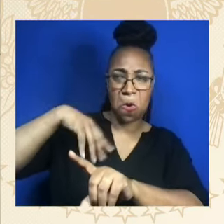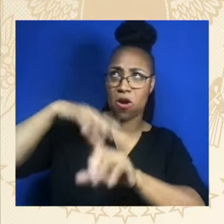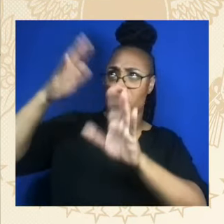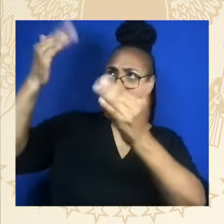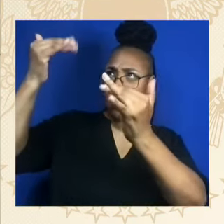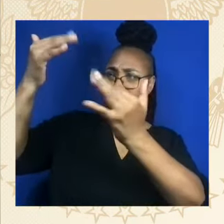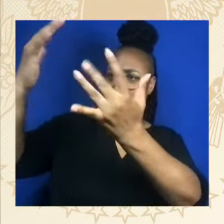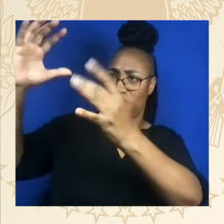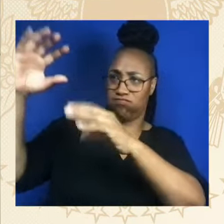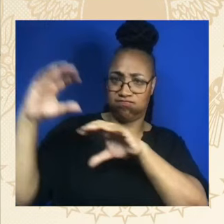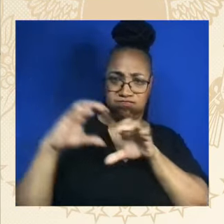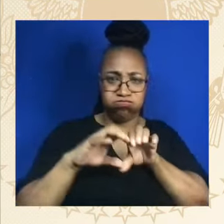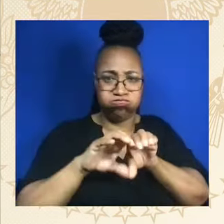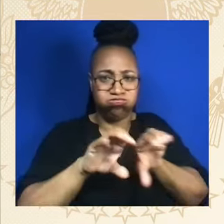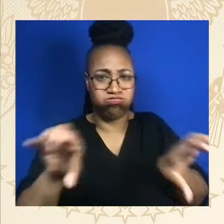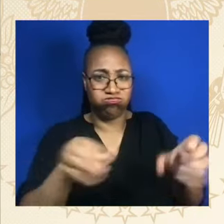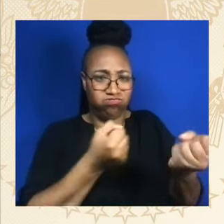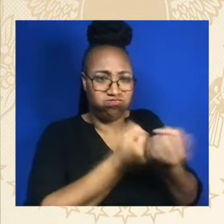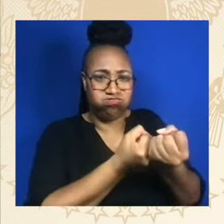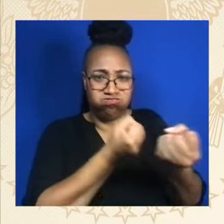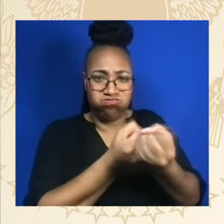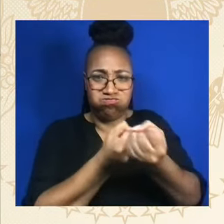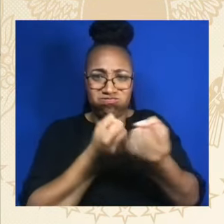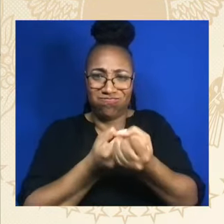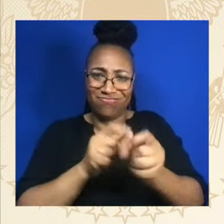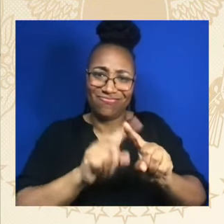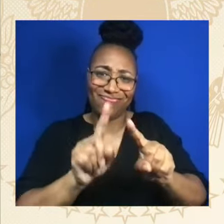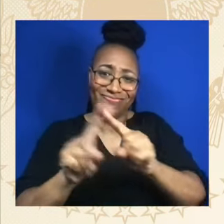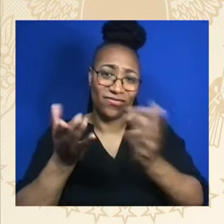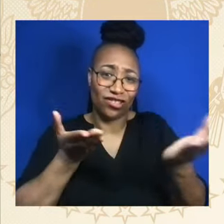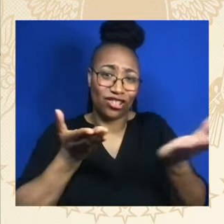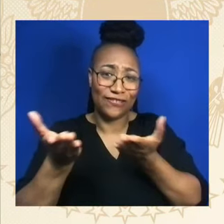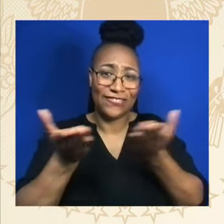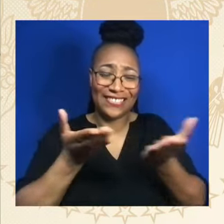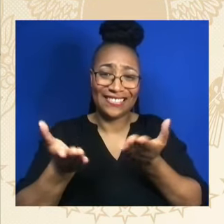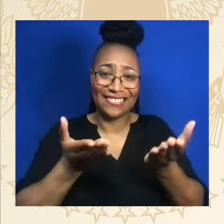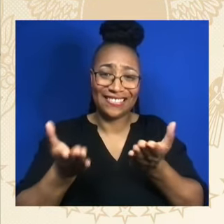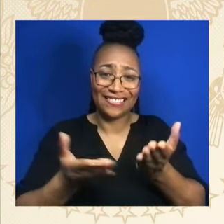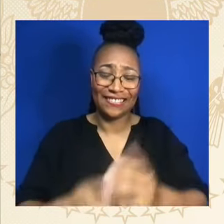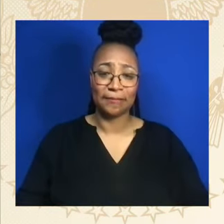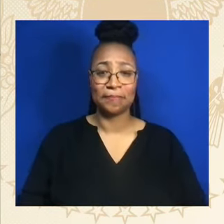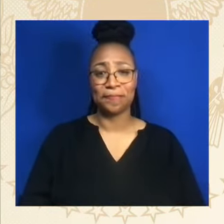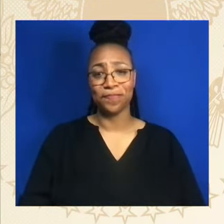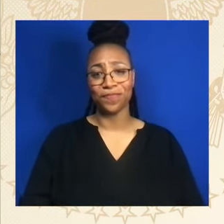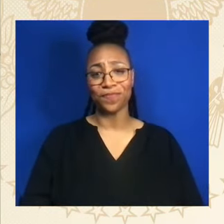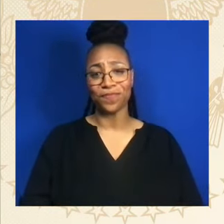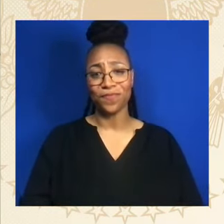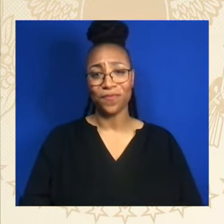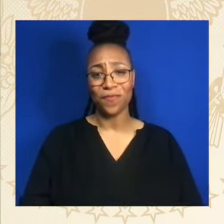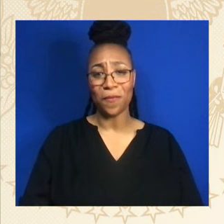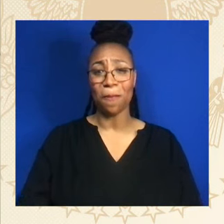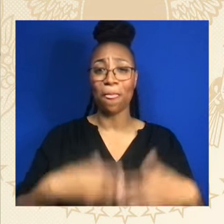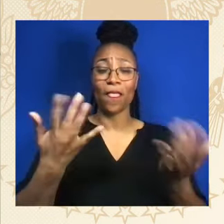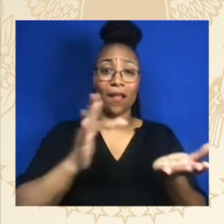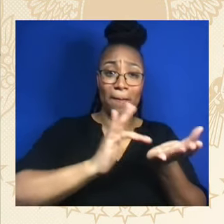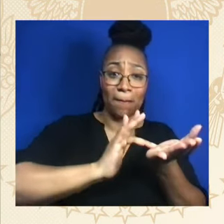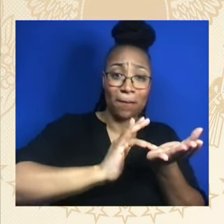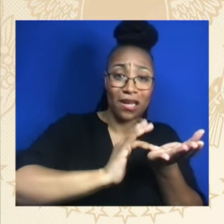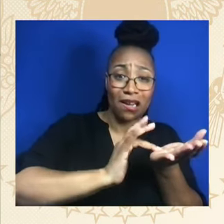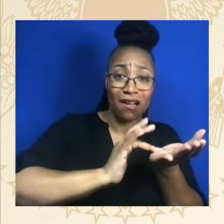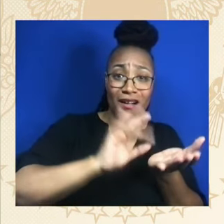do well. This idea is somehow we're only focusing on the middle class and the poor. The wealthy do very well when the middle class are doing well.